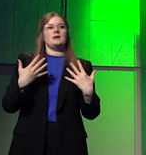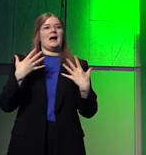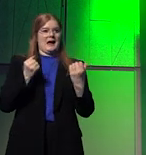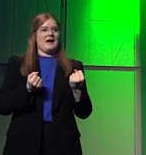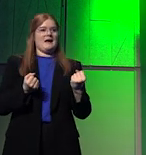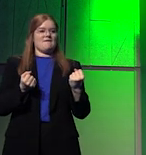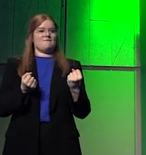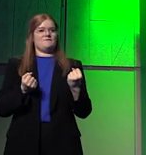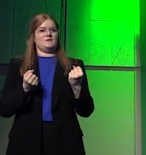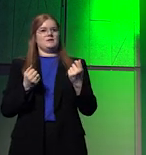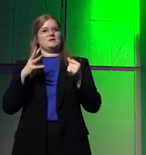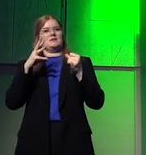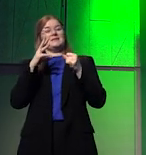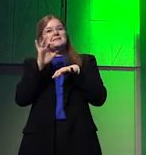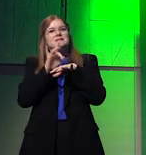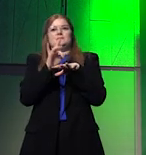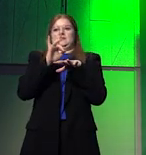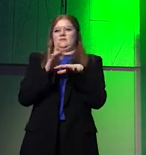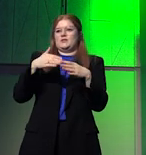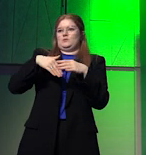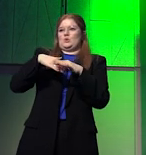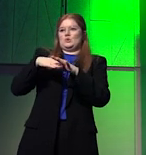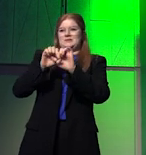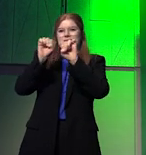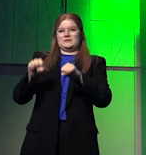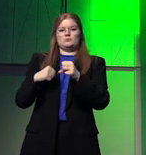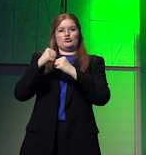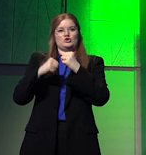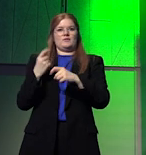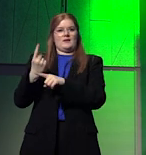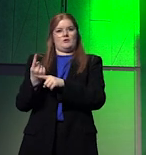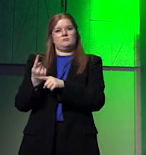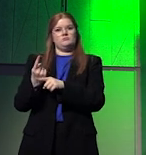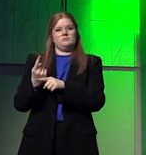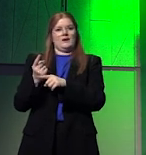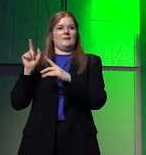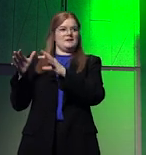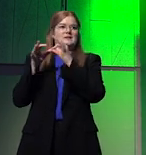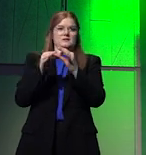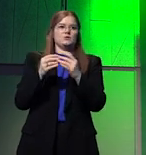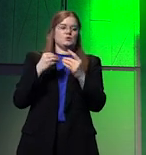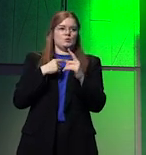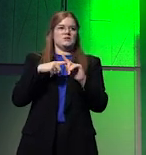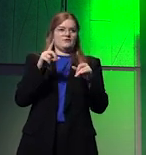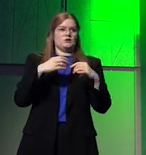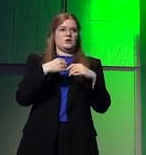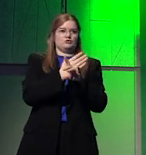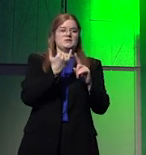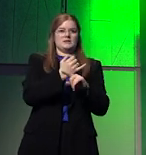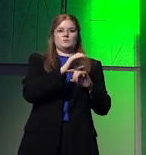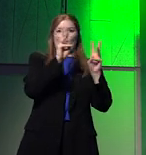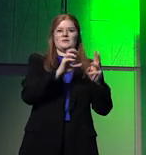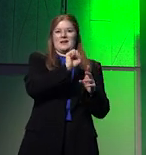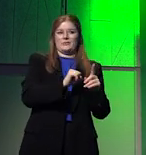an instrumentalization of fragility, which characterizes a number of countries in the global South